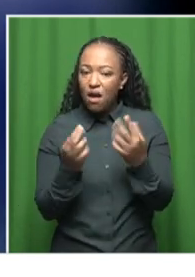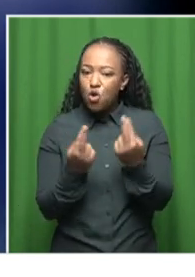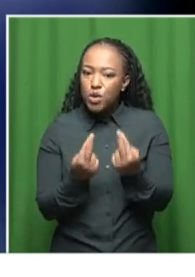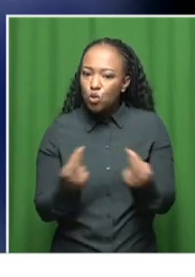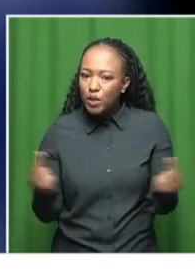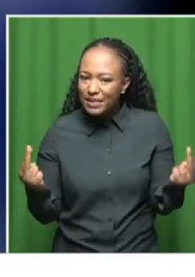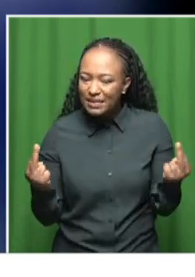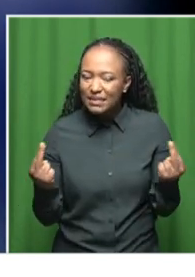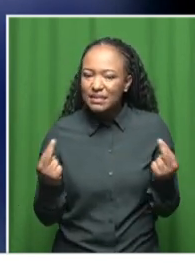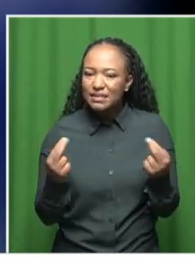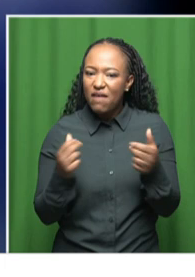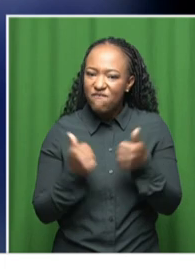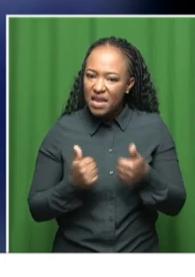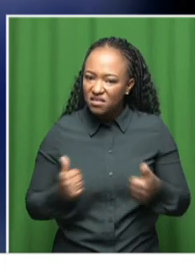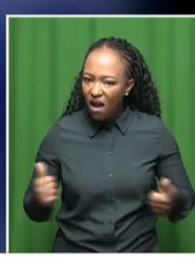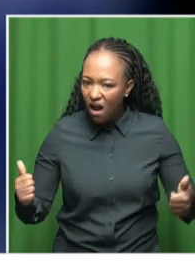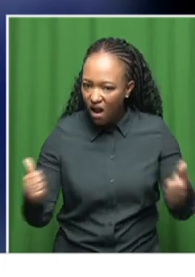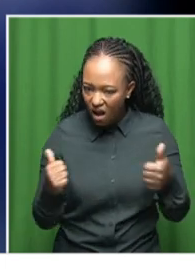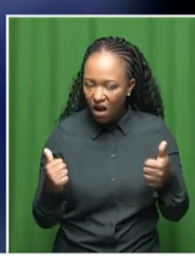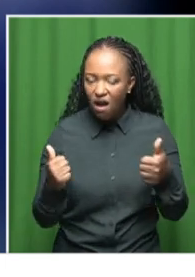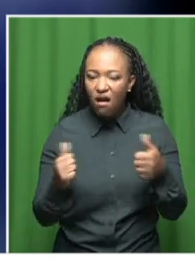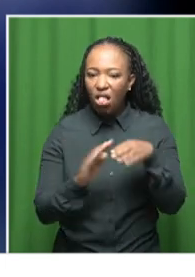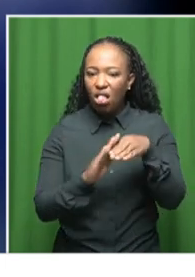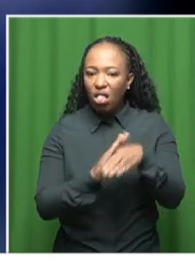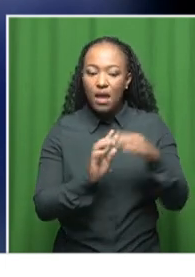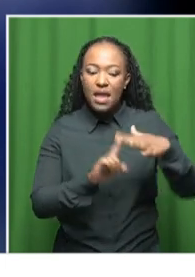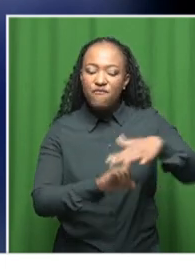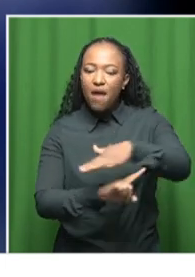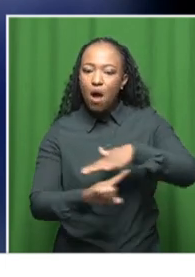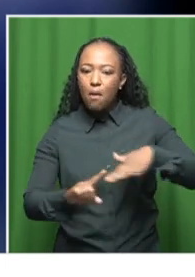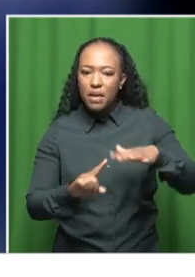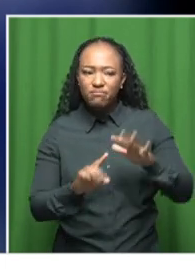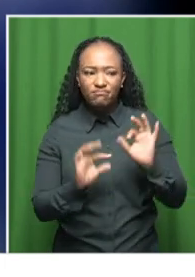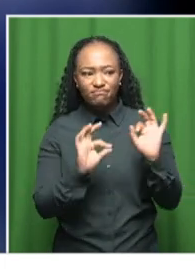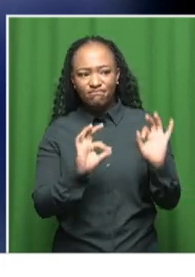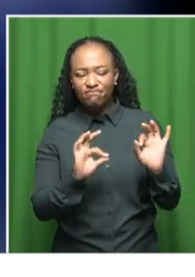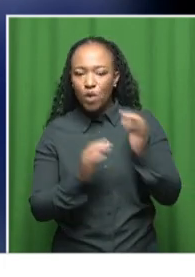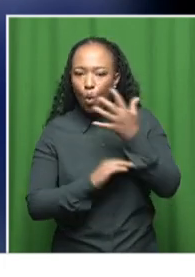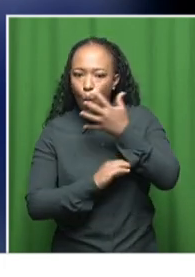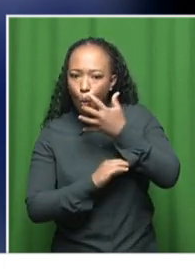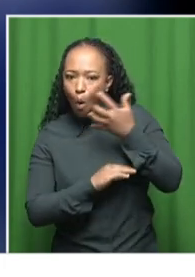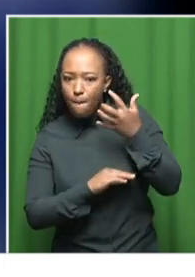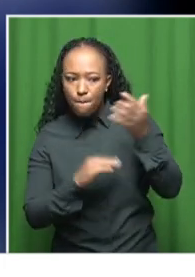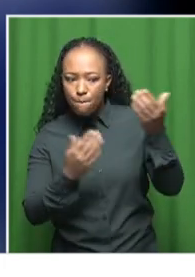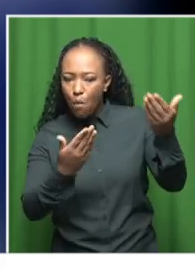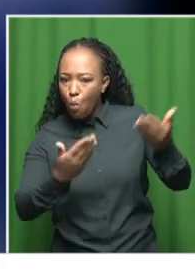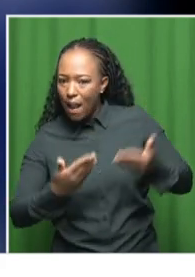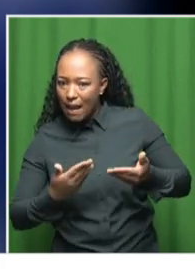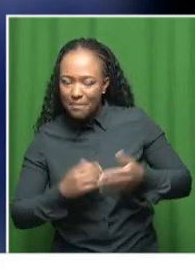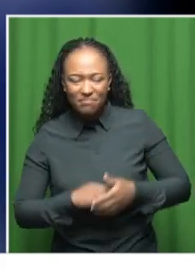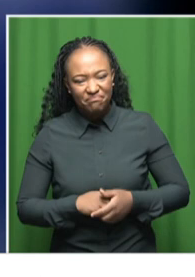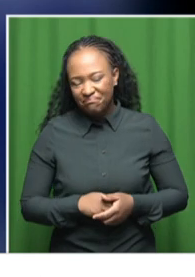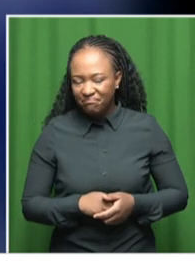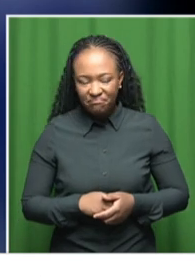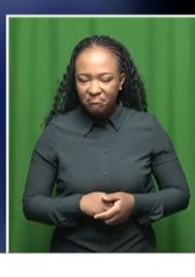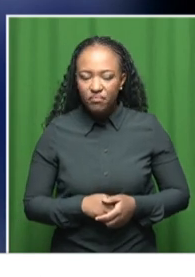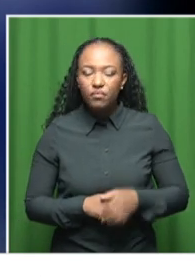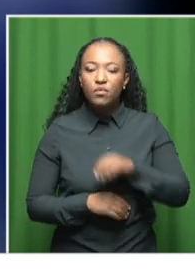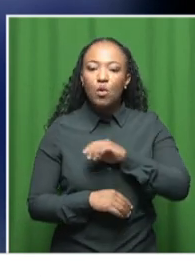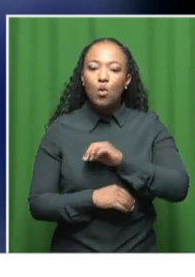penitures, but also the environment itself is not welcoming to the survivor. The fact that we don't have 24-hour